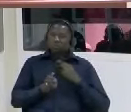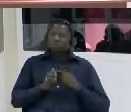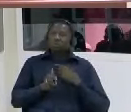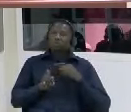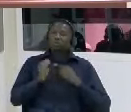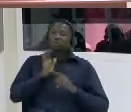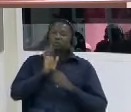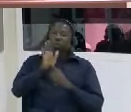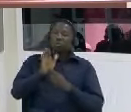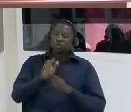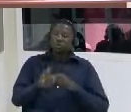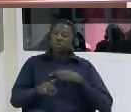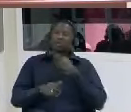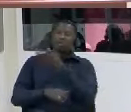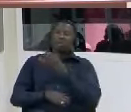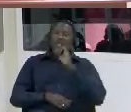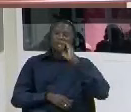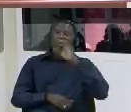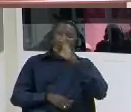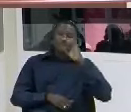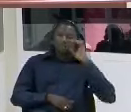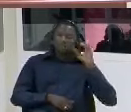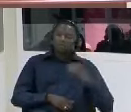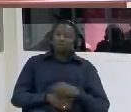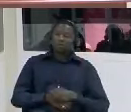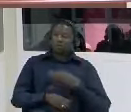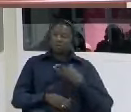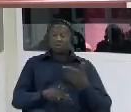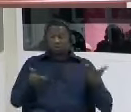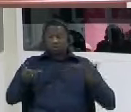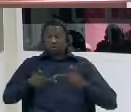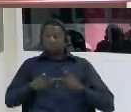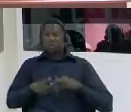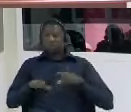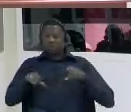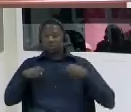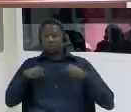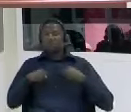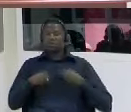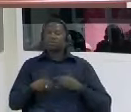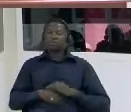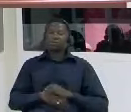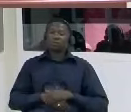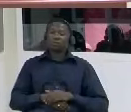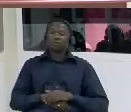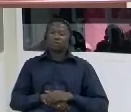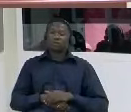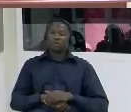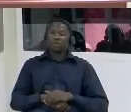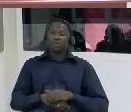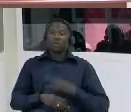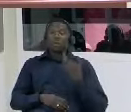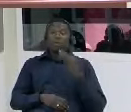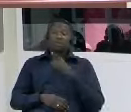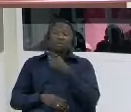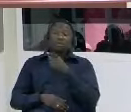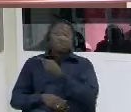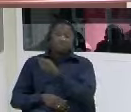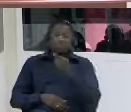at the international criminal court we were welcomed and allowed yeah in the absence of these people